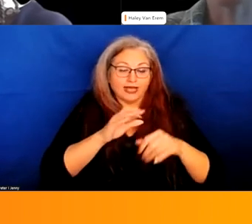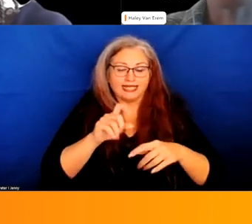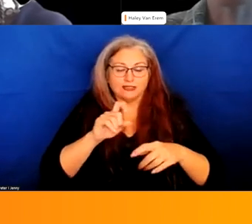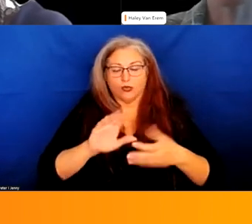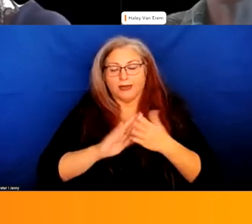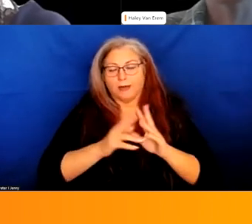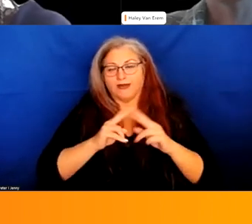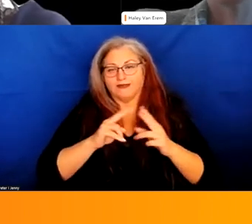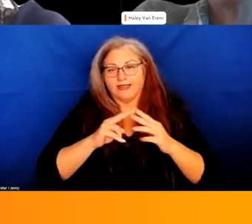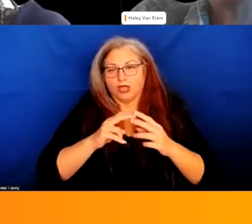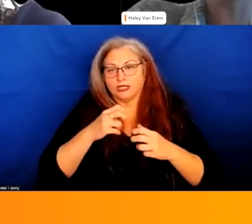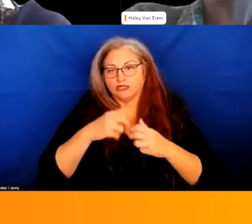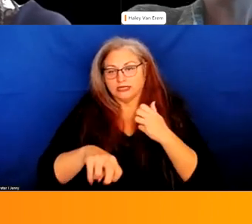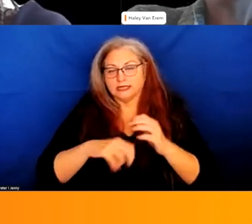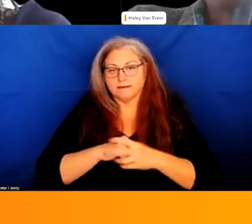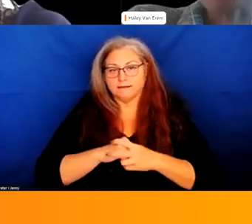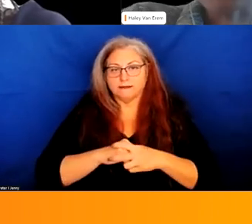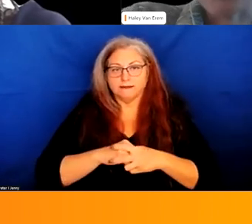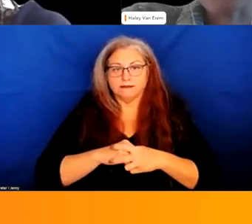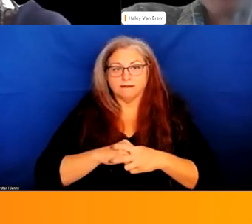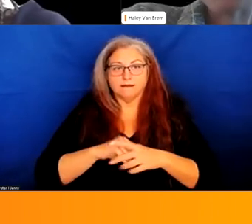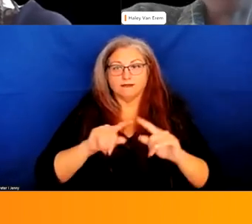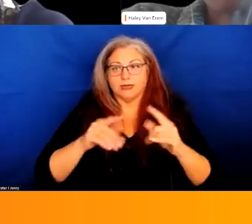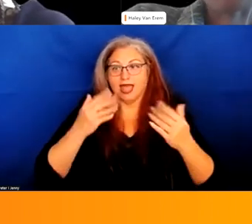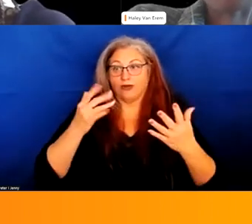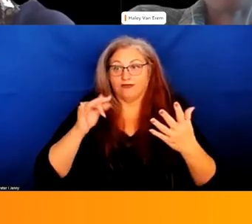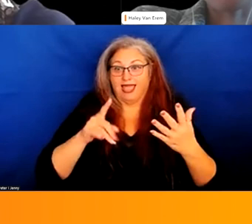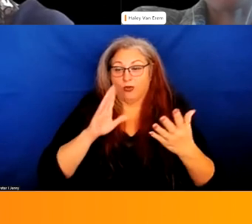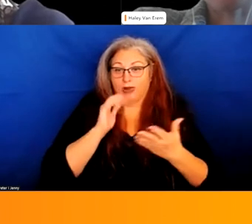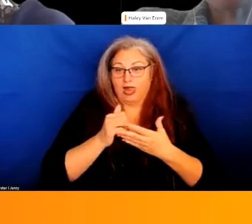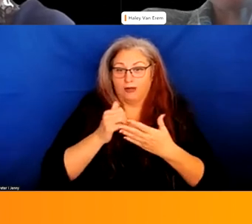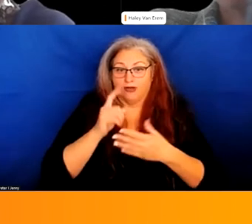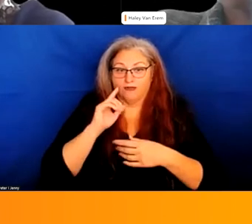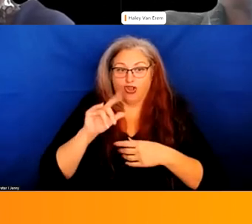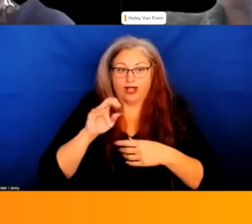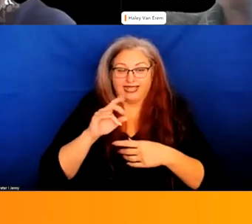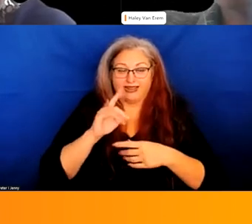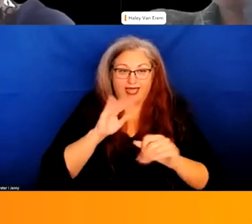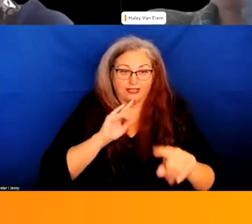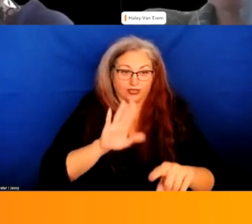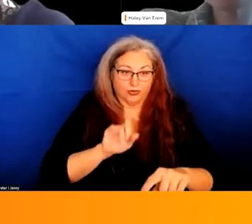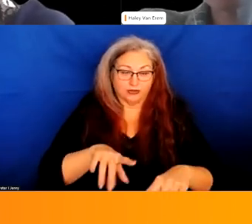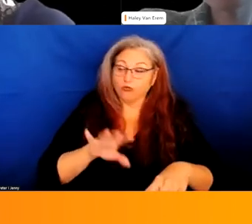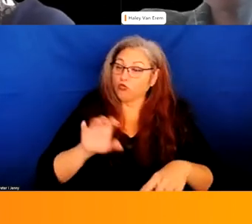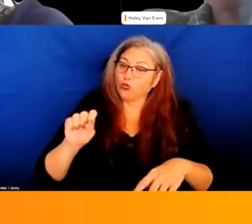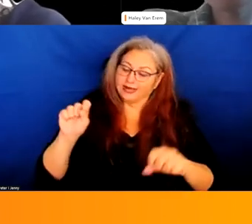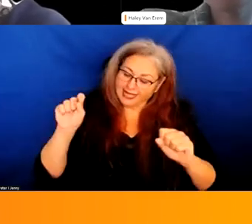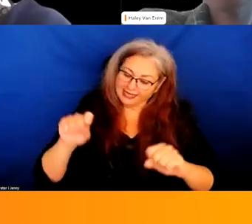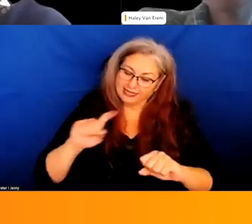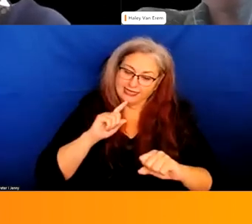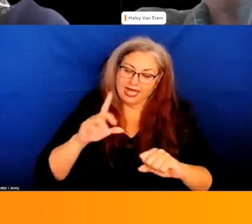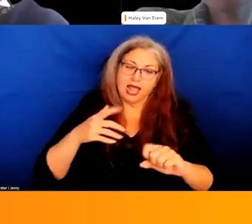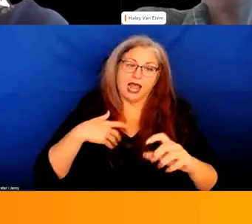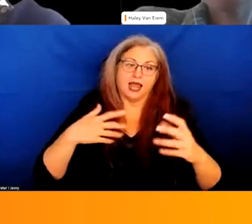tricky for people um so i don't know if that if that's helpful carlene or answer the question oh it is and i